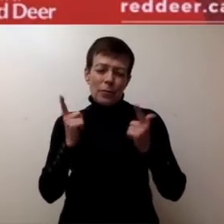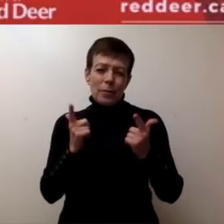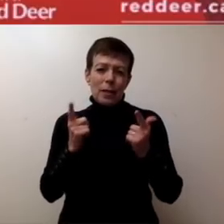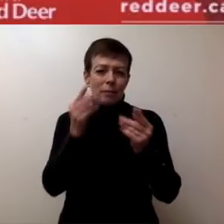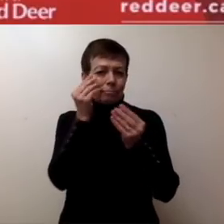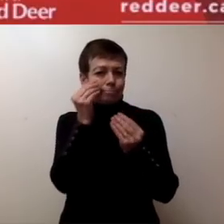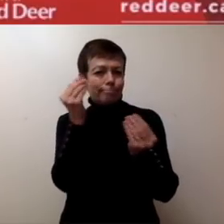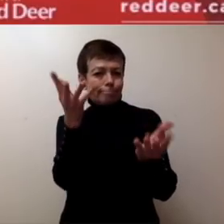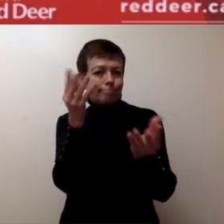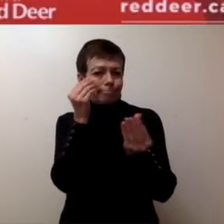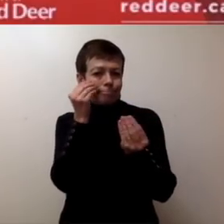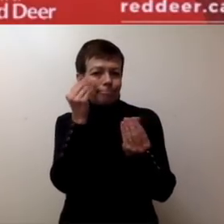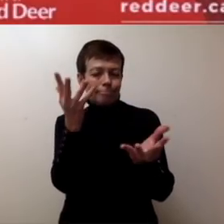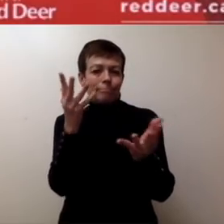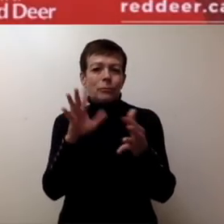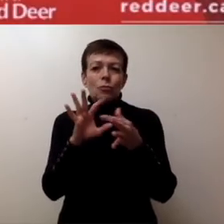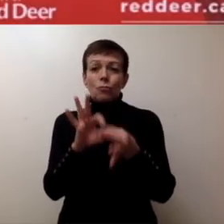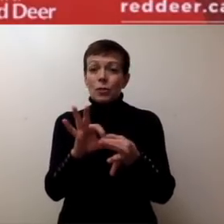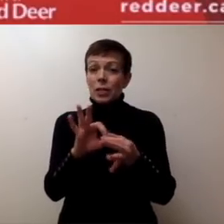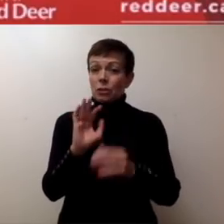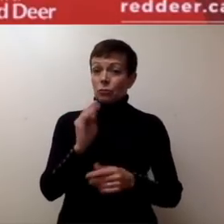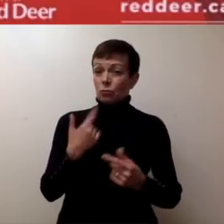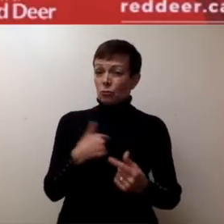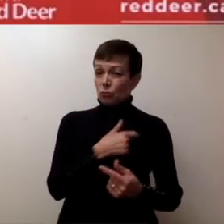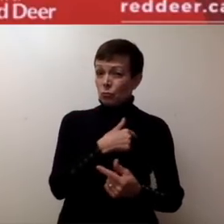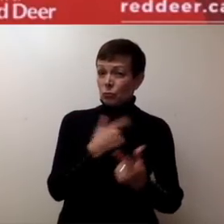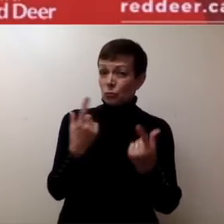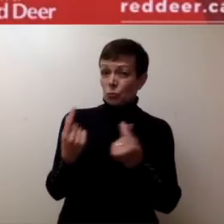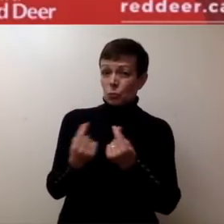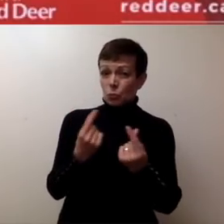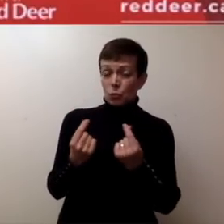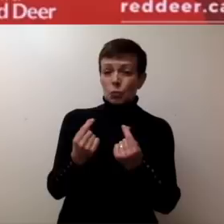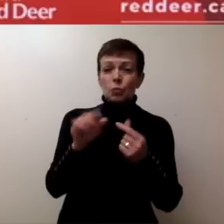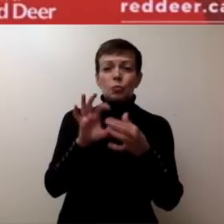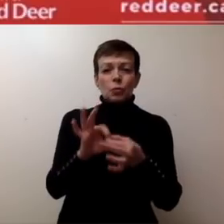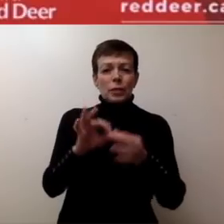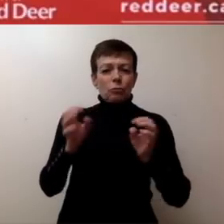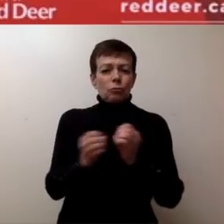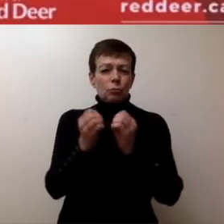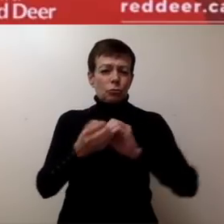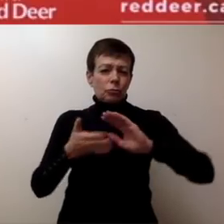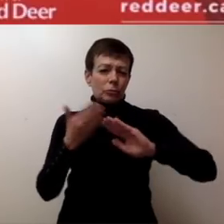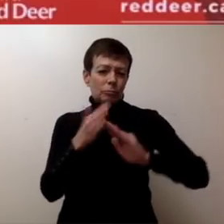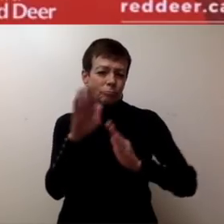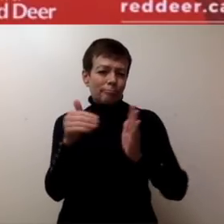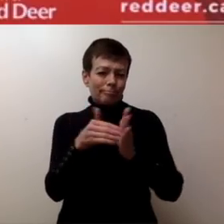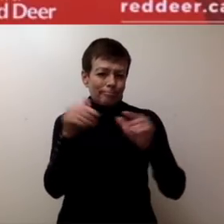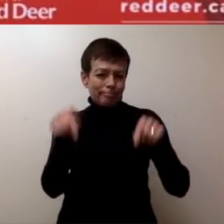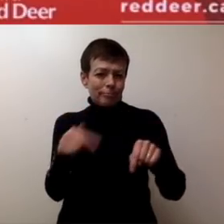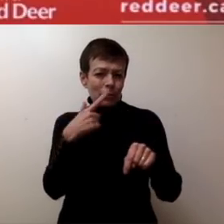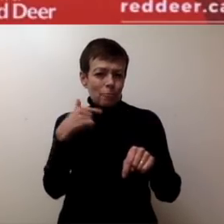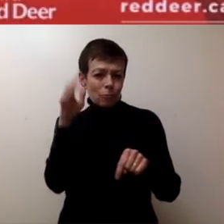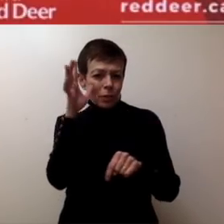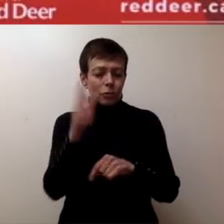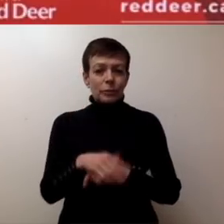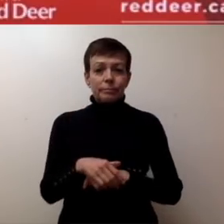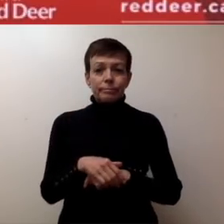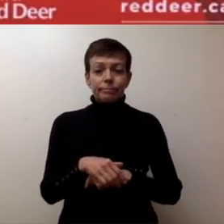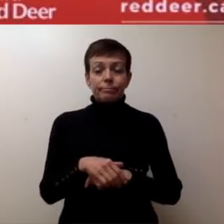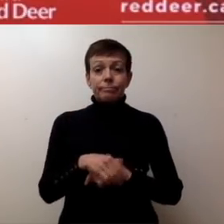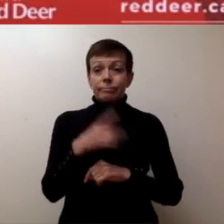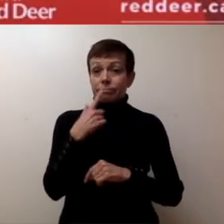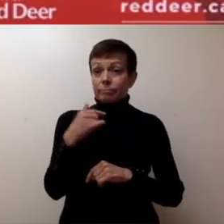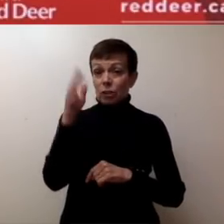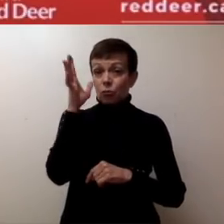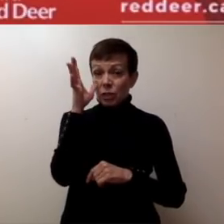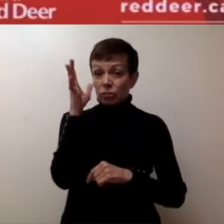to update on the efforts of our local Emergency Operations Centre. The City of Red Deer continues